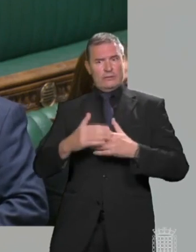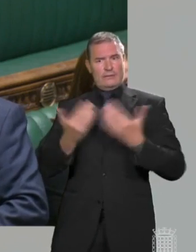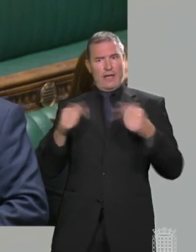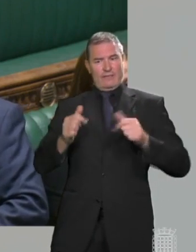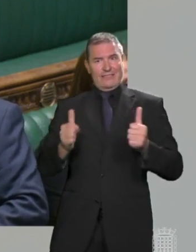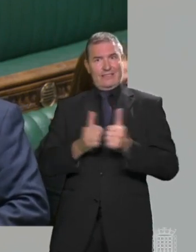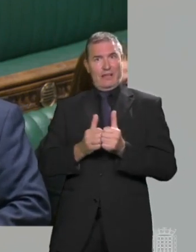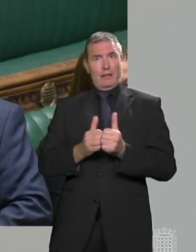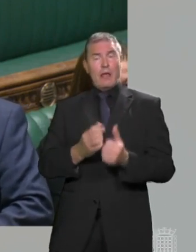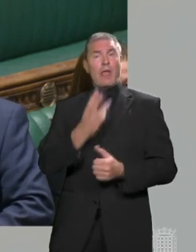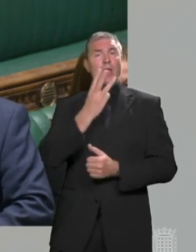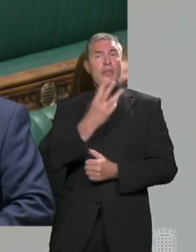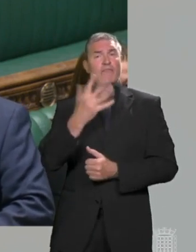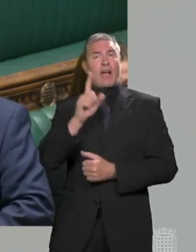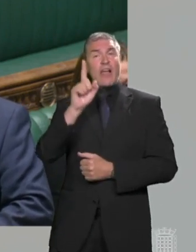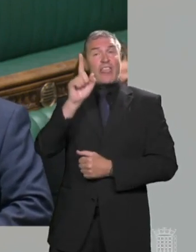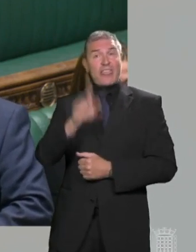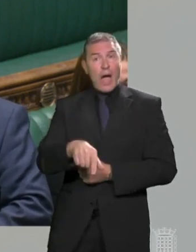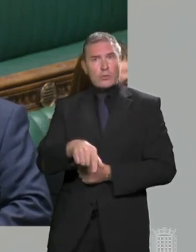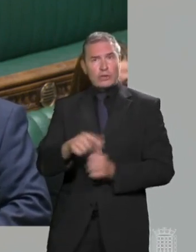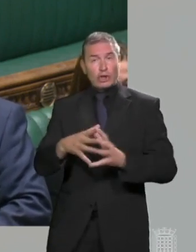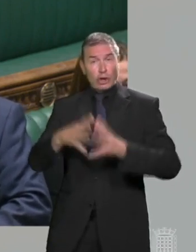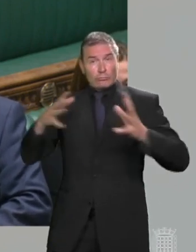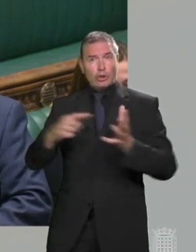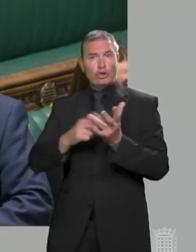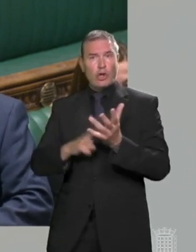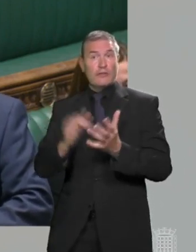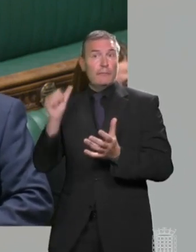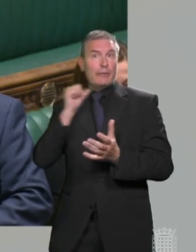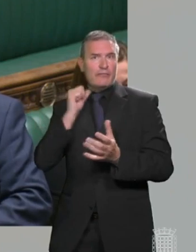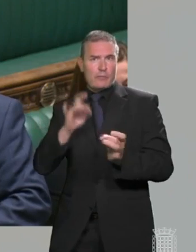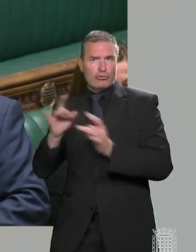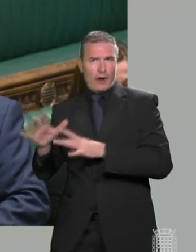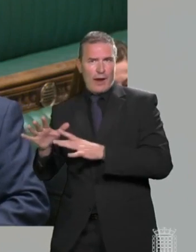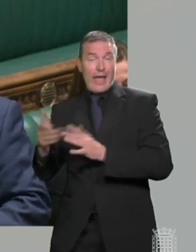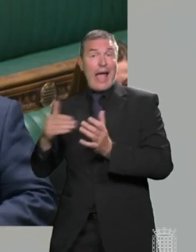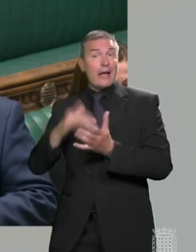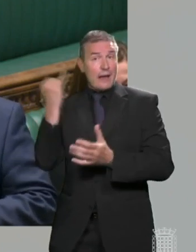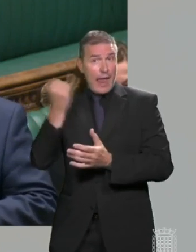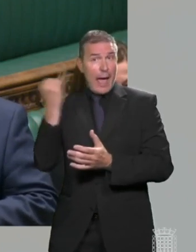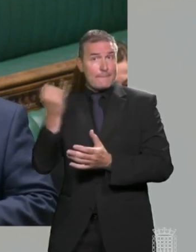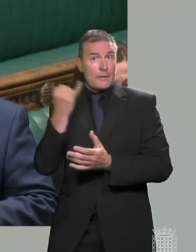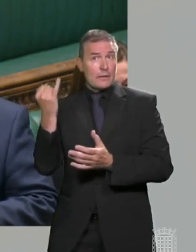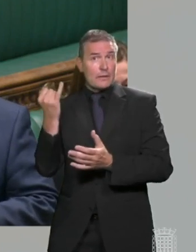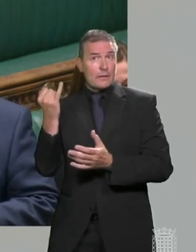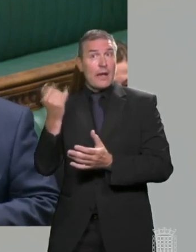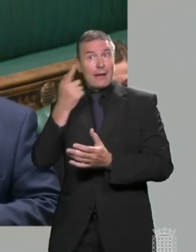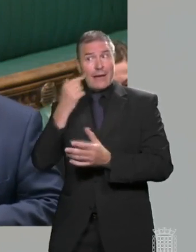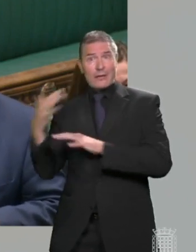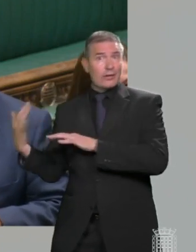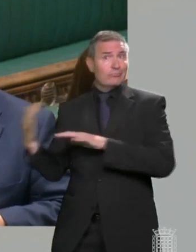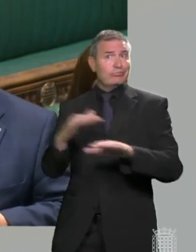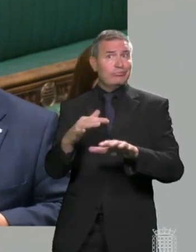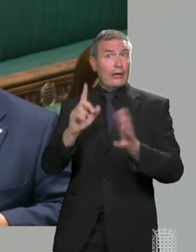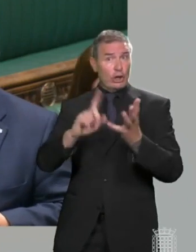35,000 tonnes of Australian beef and 25,000 tonnes of Australian lamb will be free to flood the UK